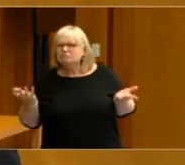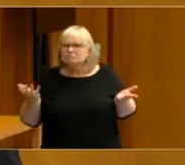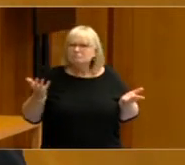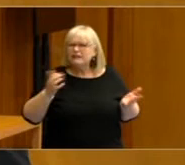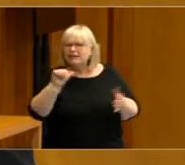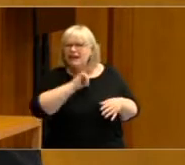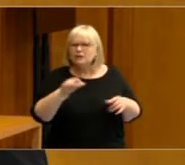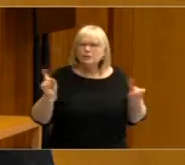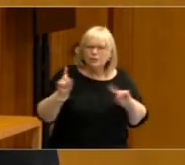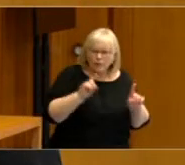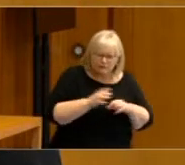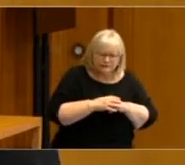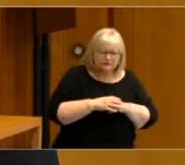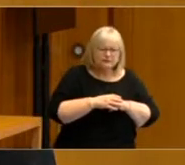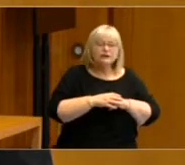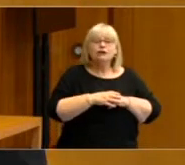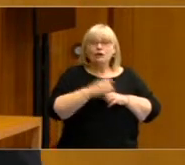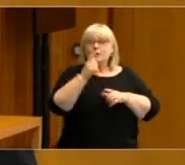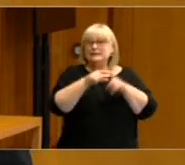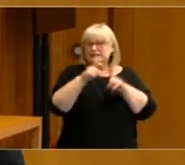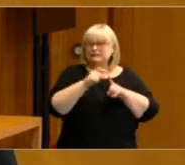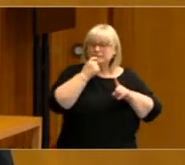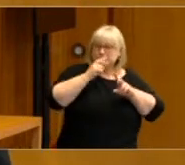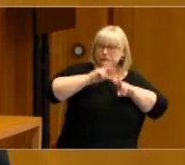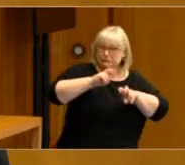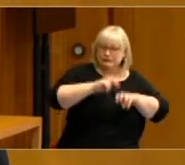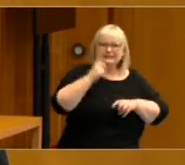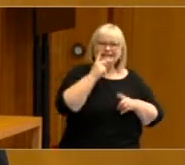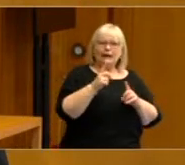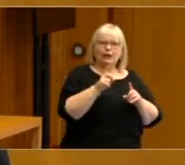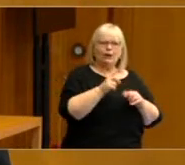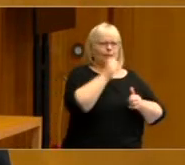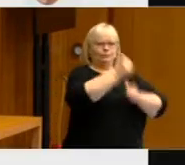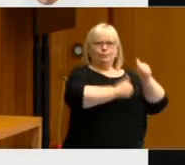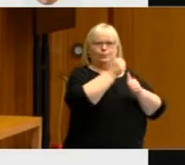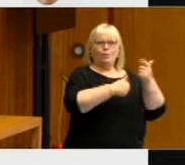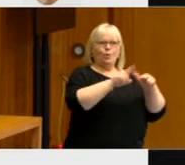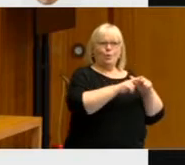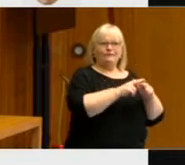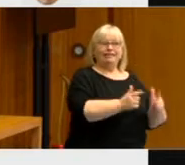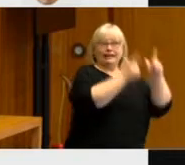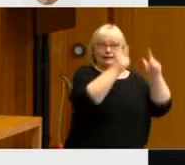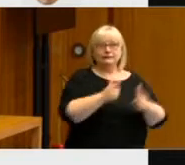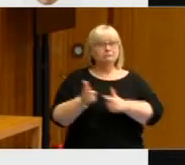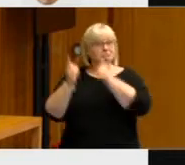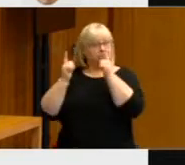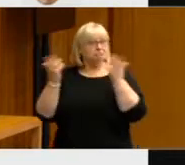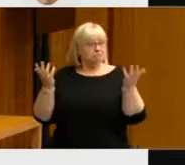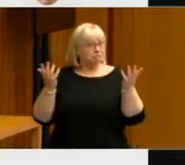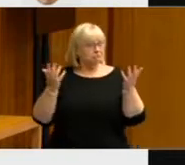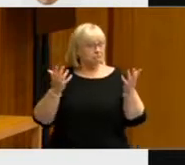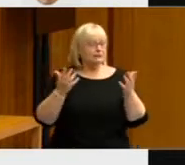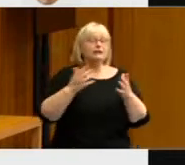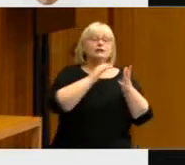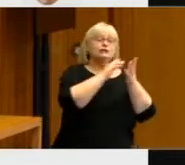And we can investigate this by looking at the approval ratings of political leaders, including